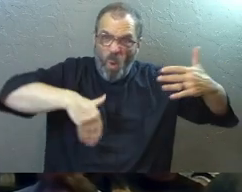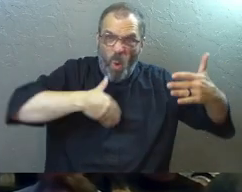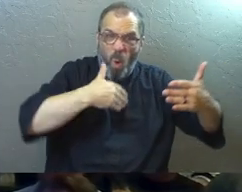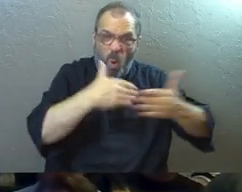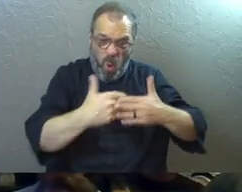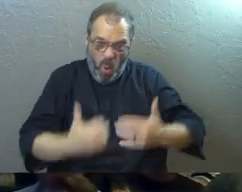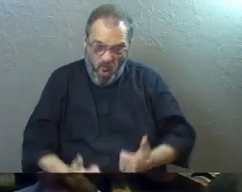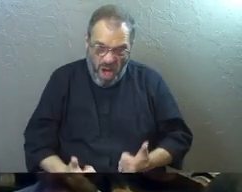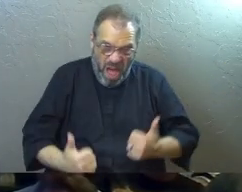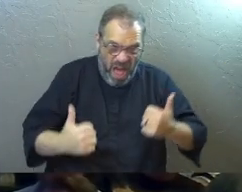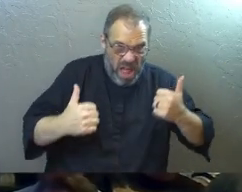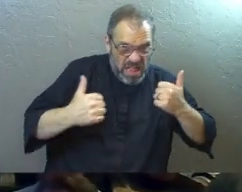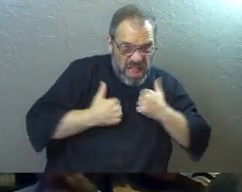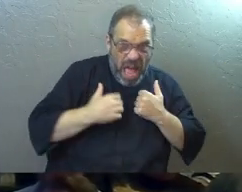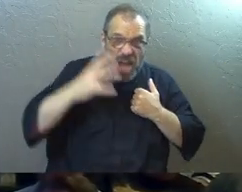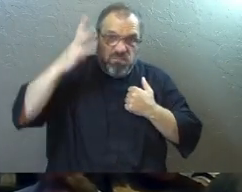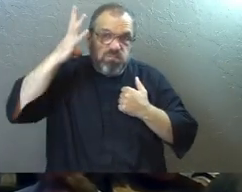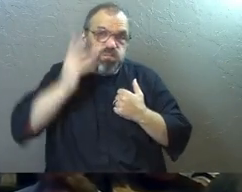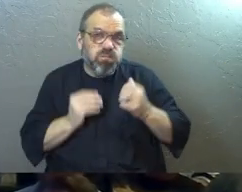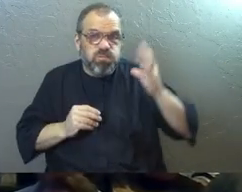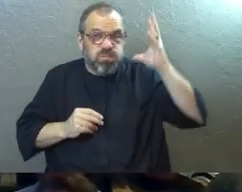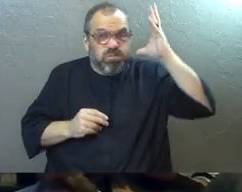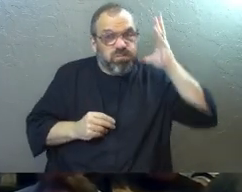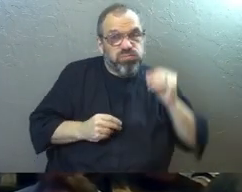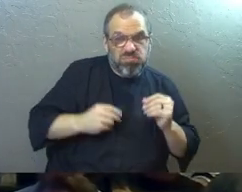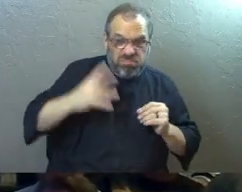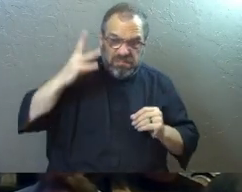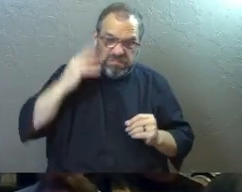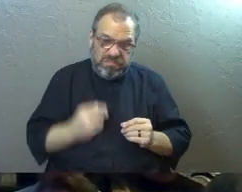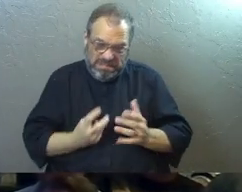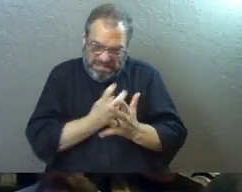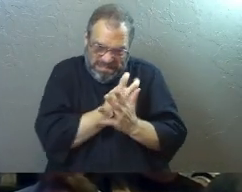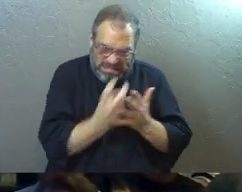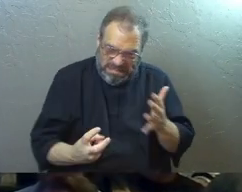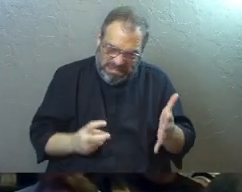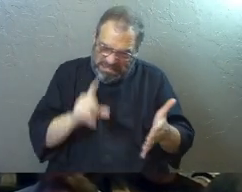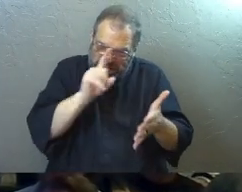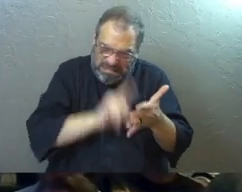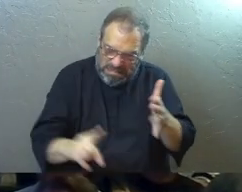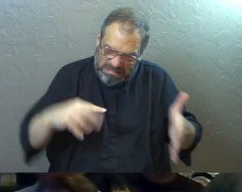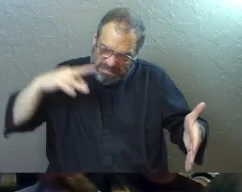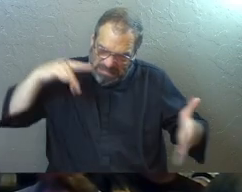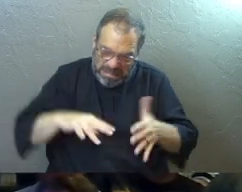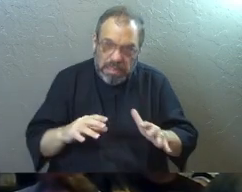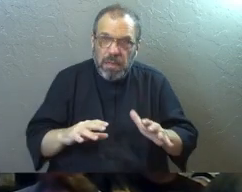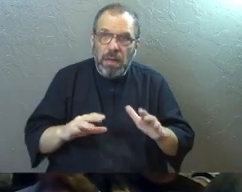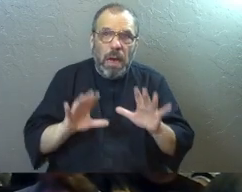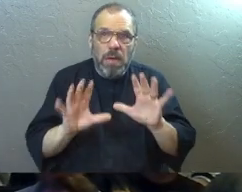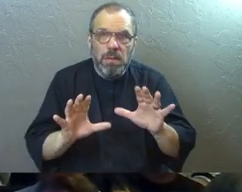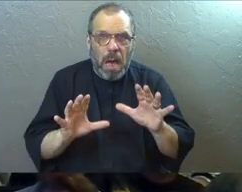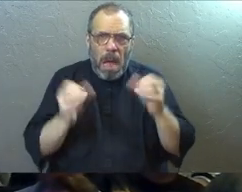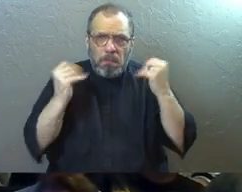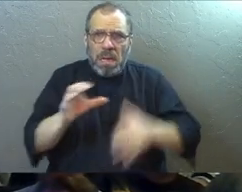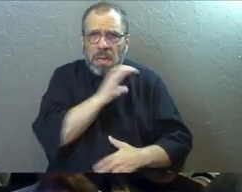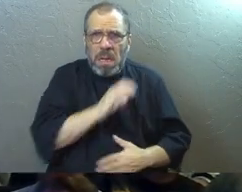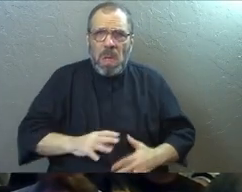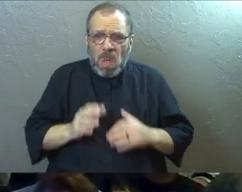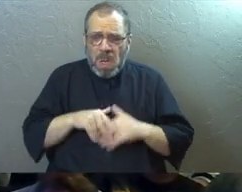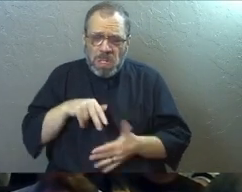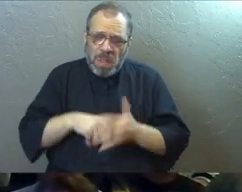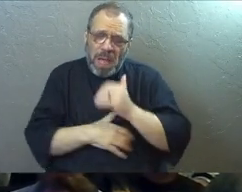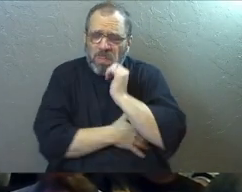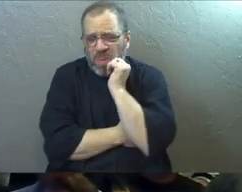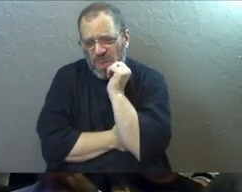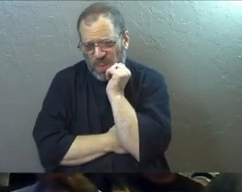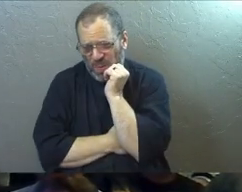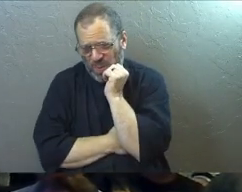And it's what we will spend and should spend our whole lives diving into and exploring and learning more about. We think so many Christians are just standing